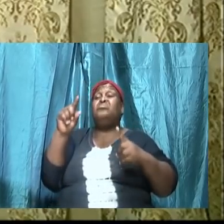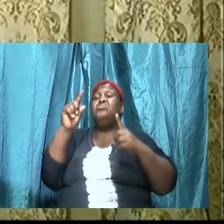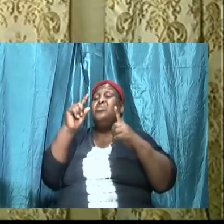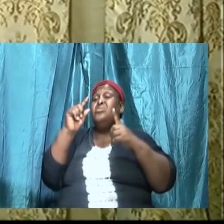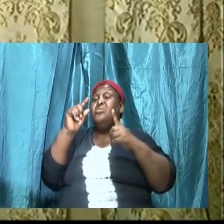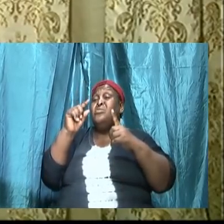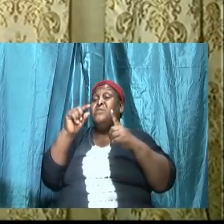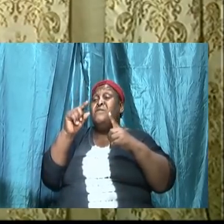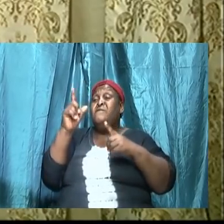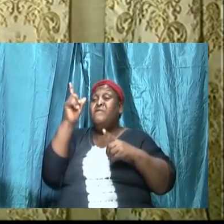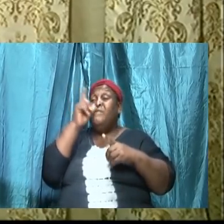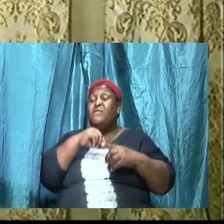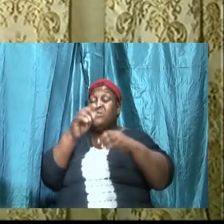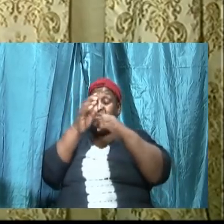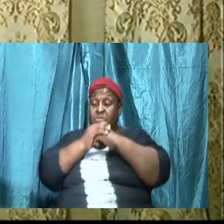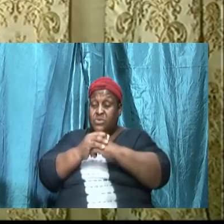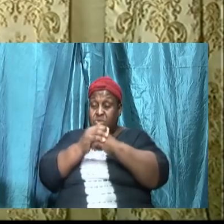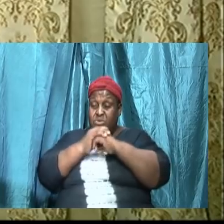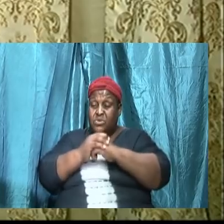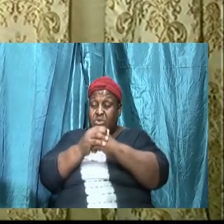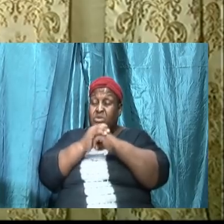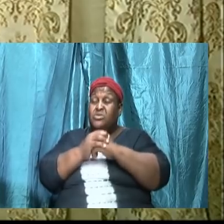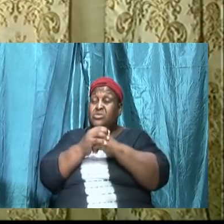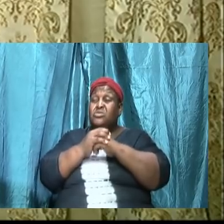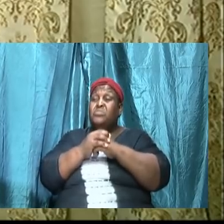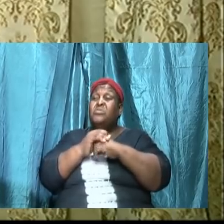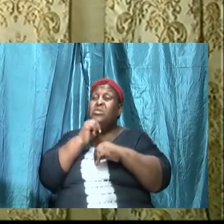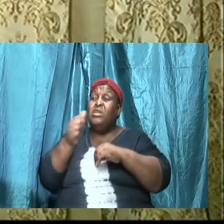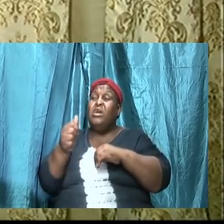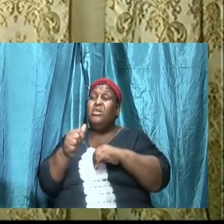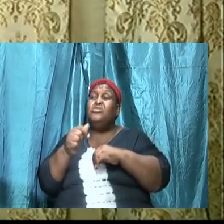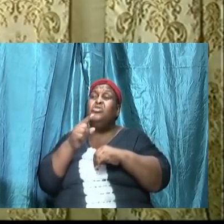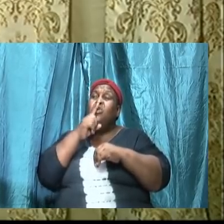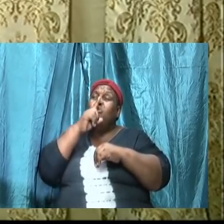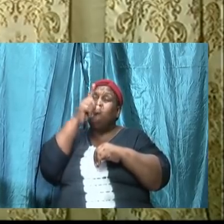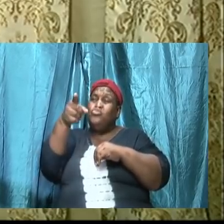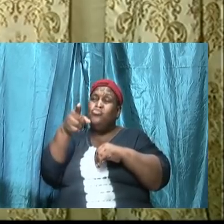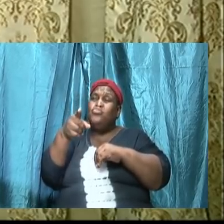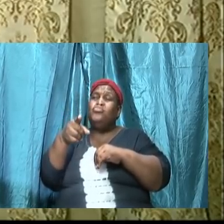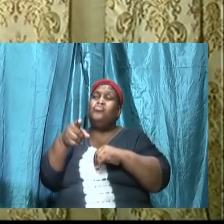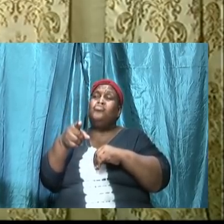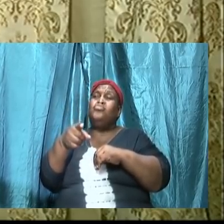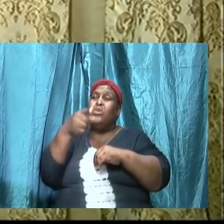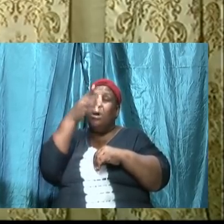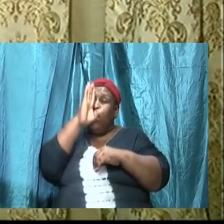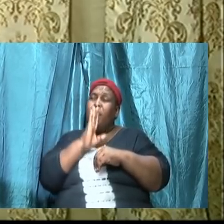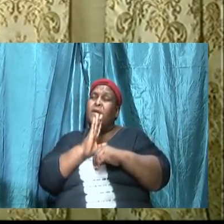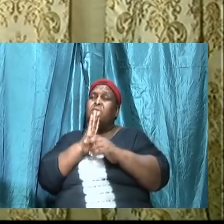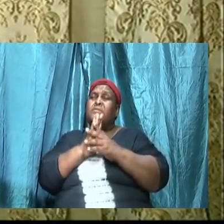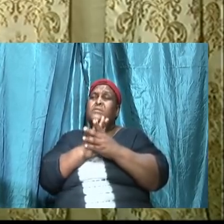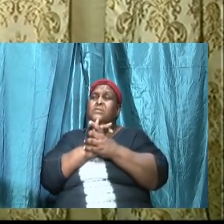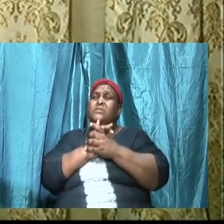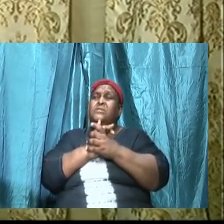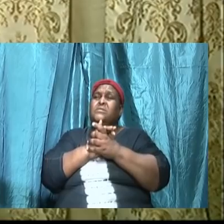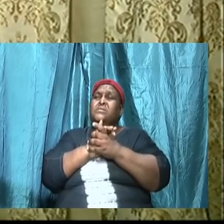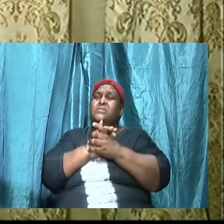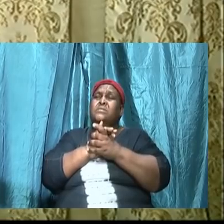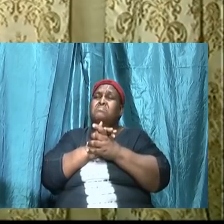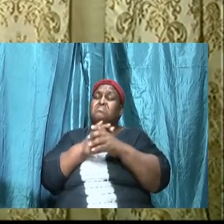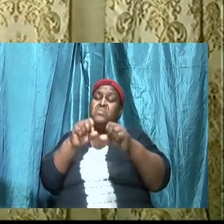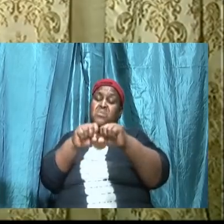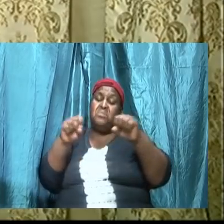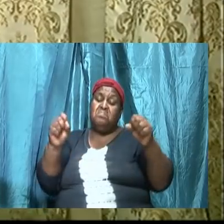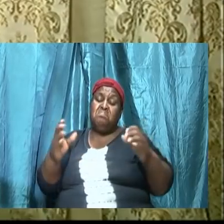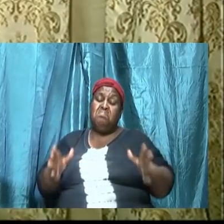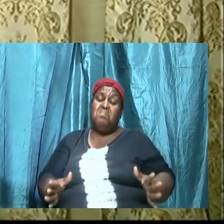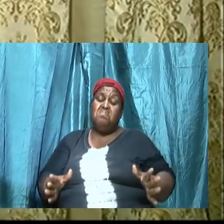that he gave them. So they were worshiping their way. They were at an altar that was their,